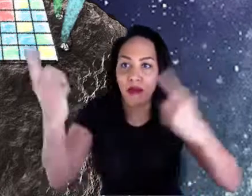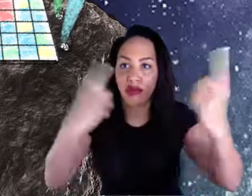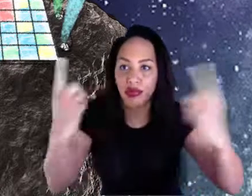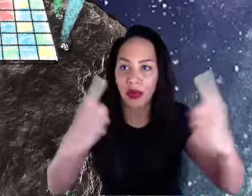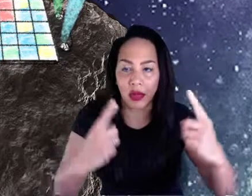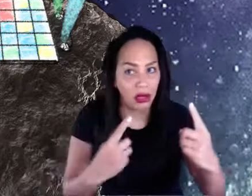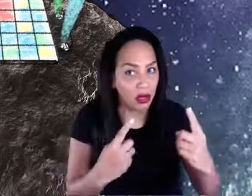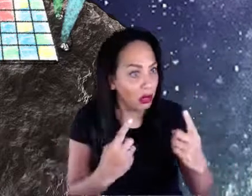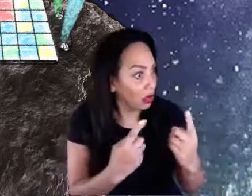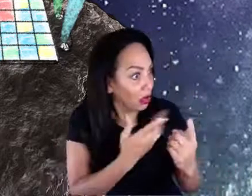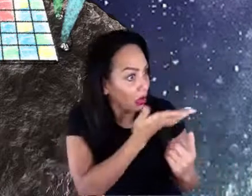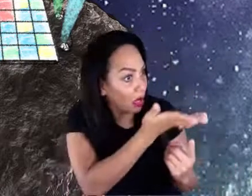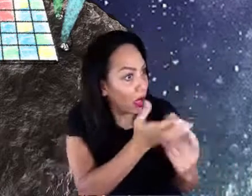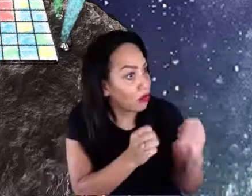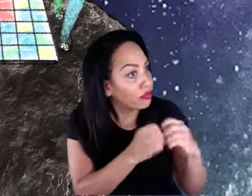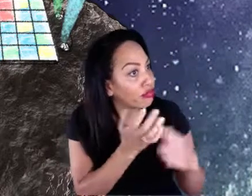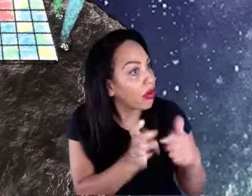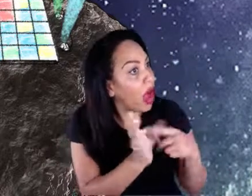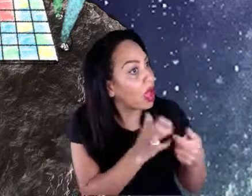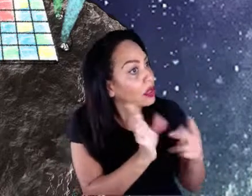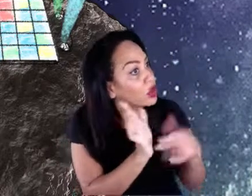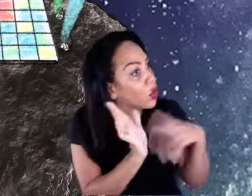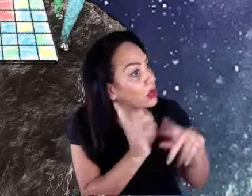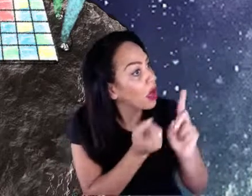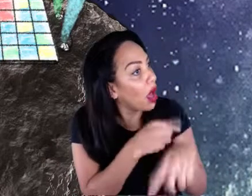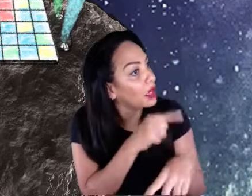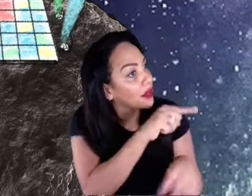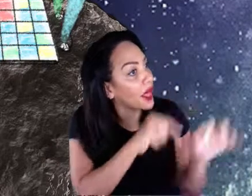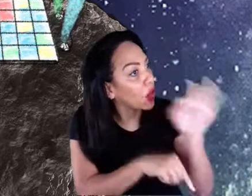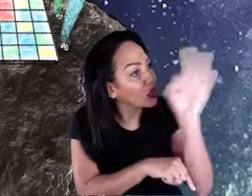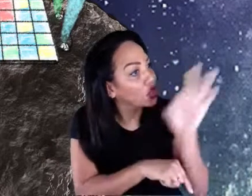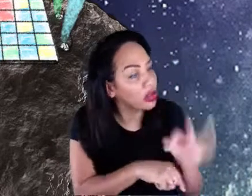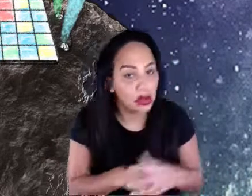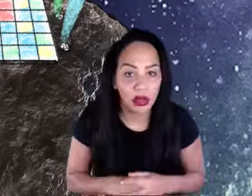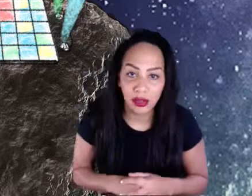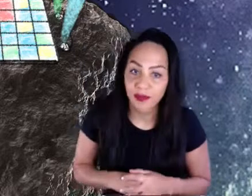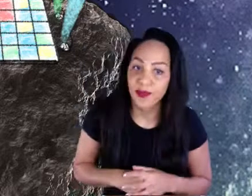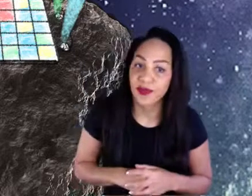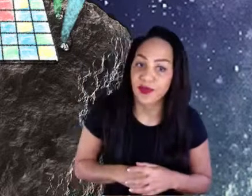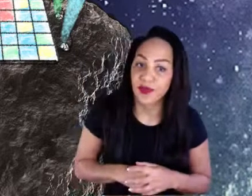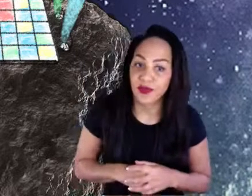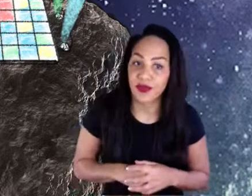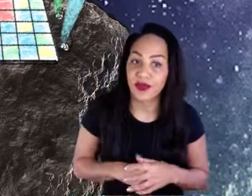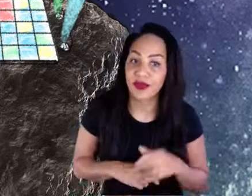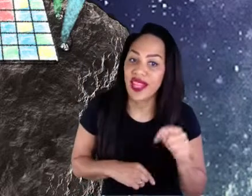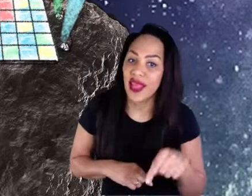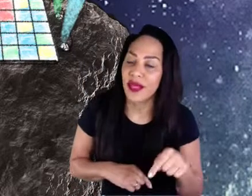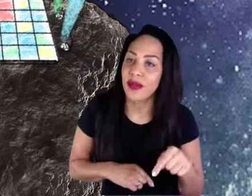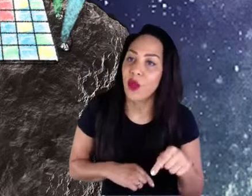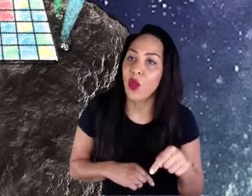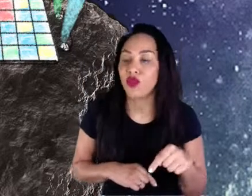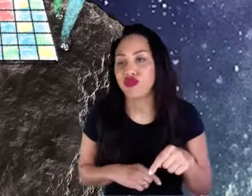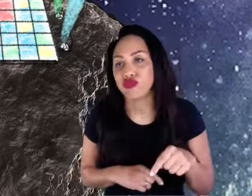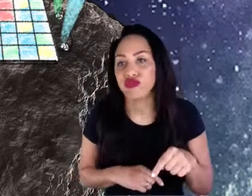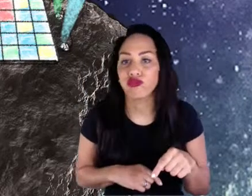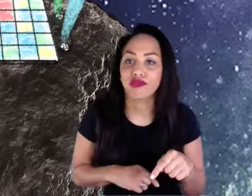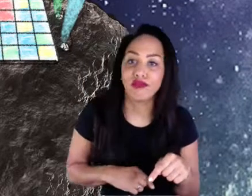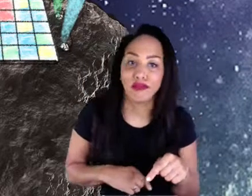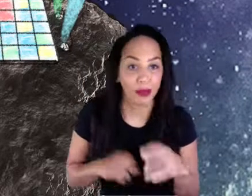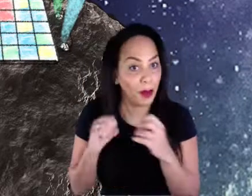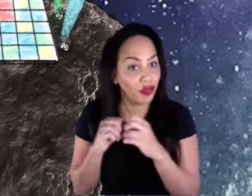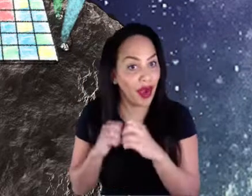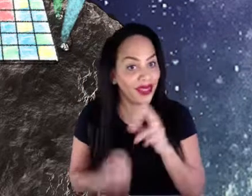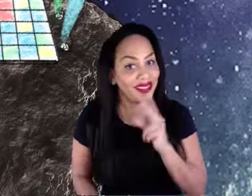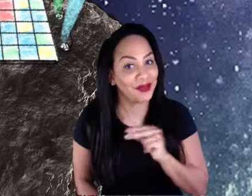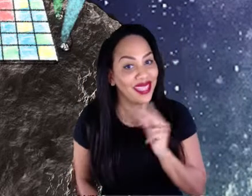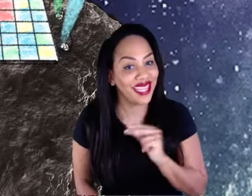Oh, sure. So so essentially, the world itself can have basically any